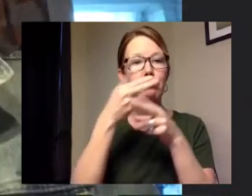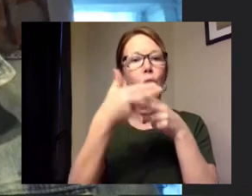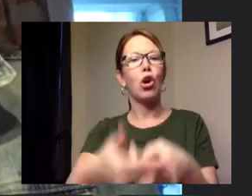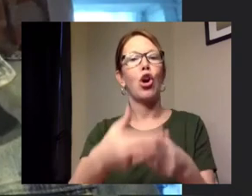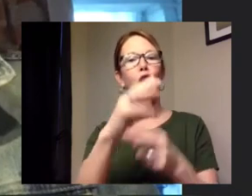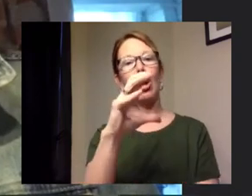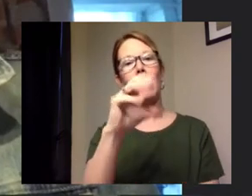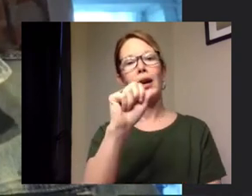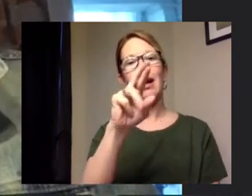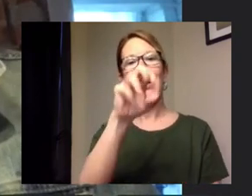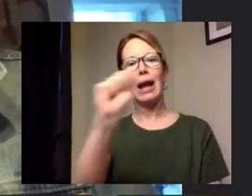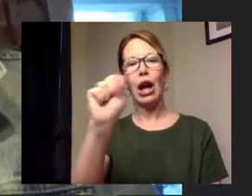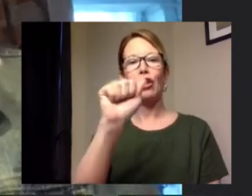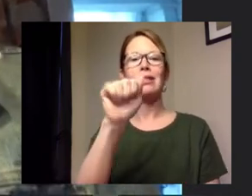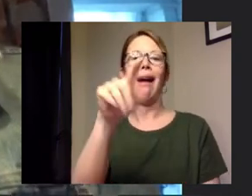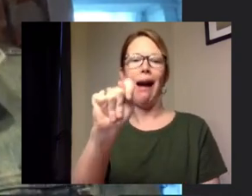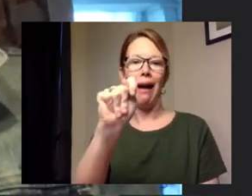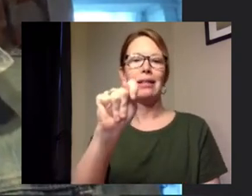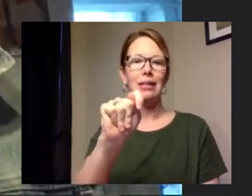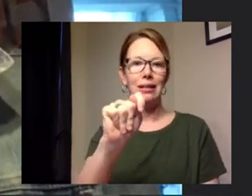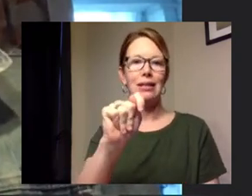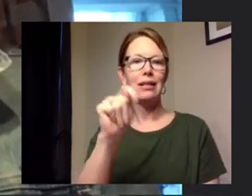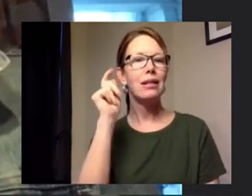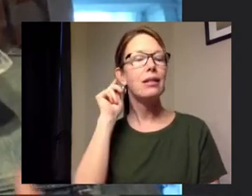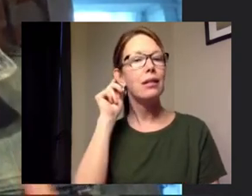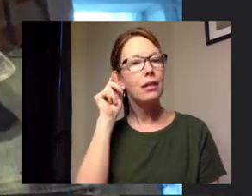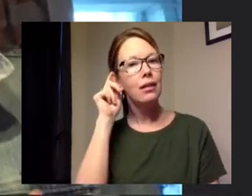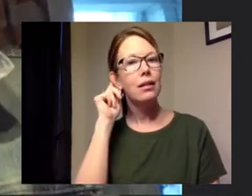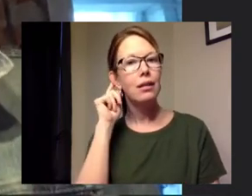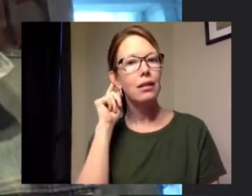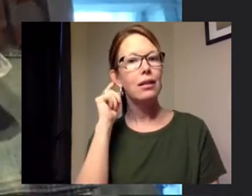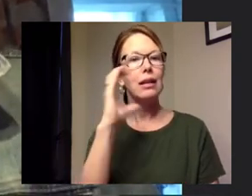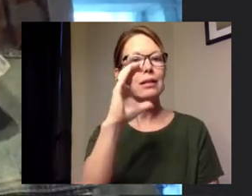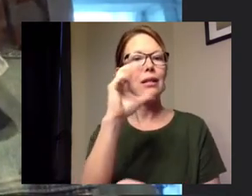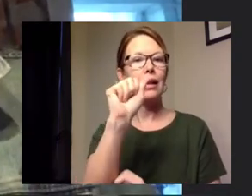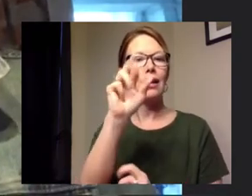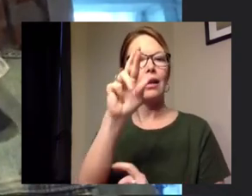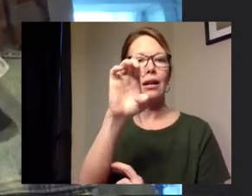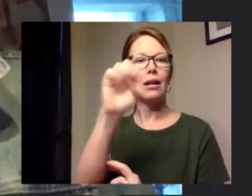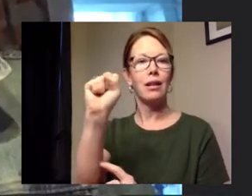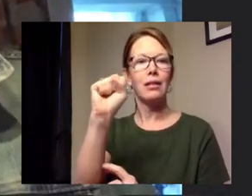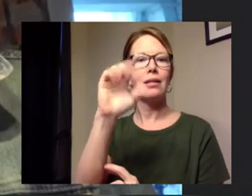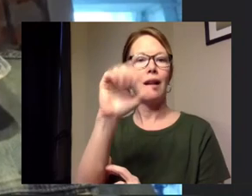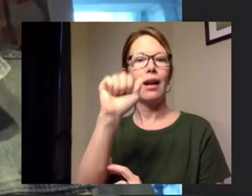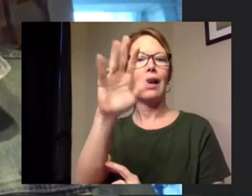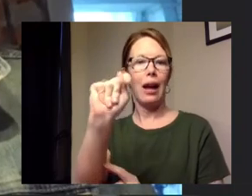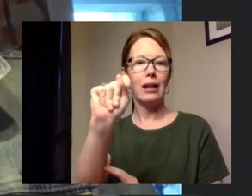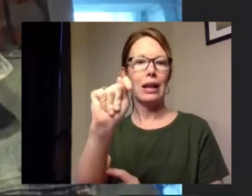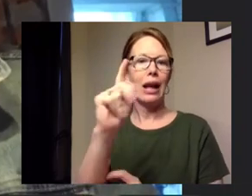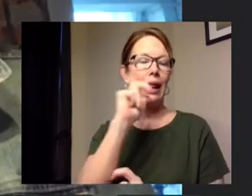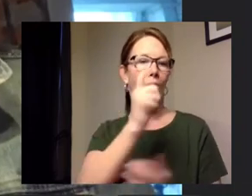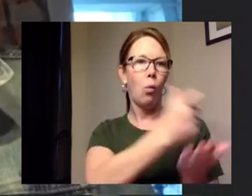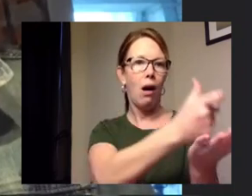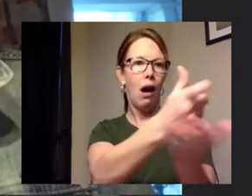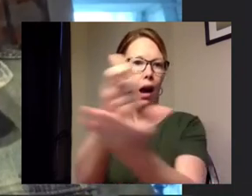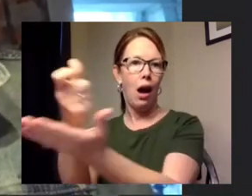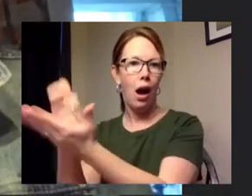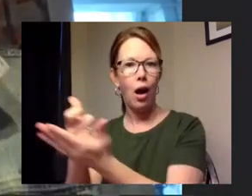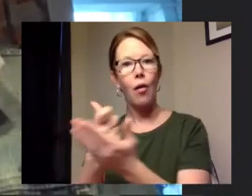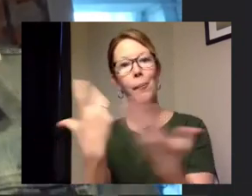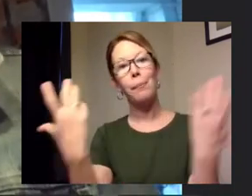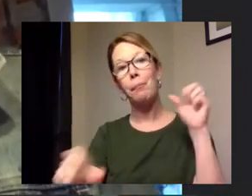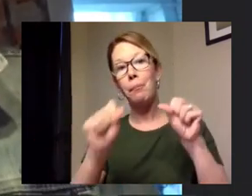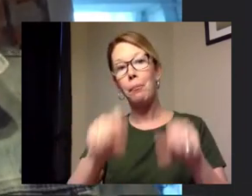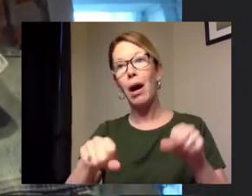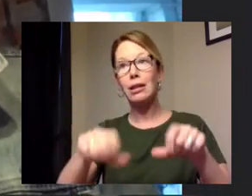don't want to go into the acronym but there are i the most people have heard about the things that will help their the individuals with the checks coming